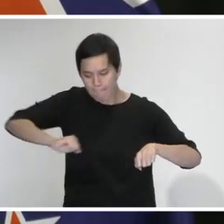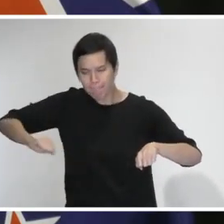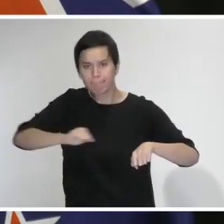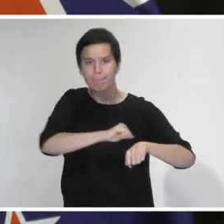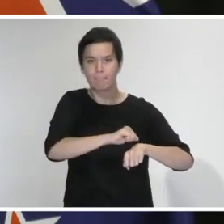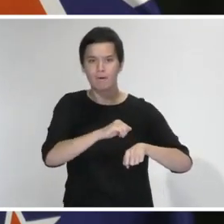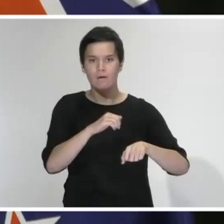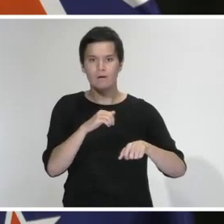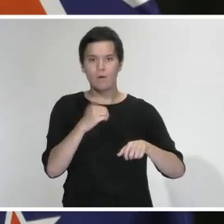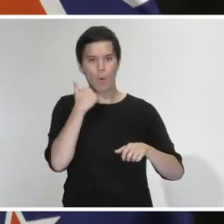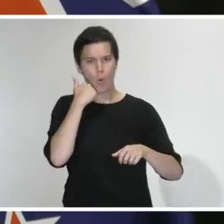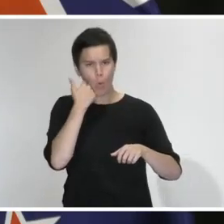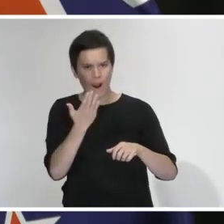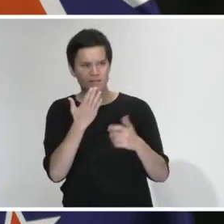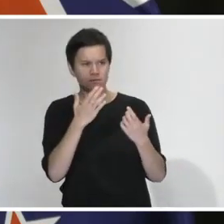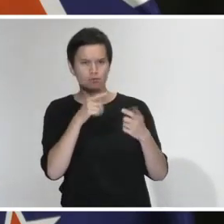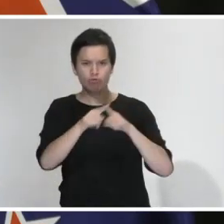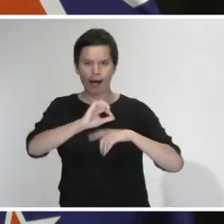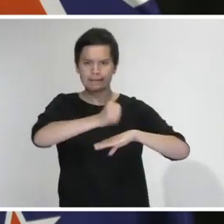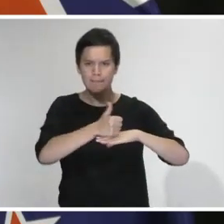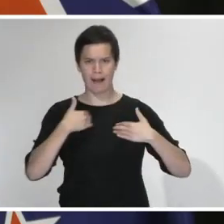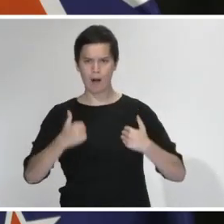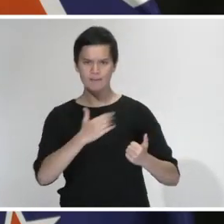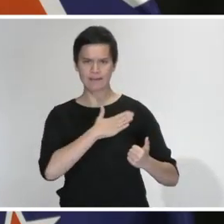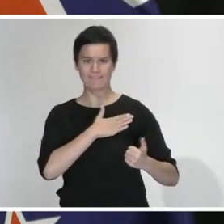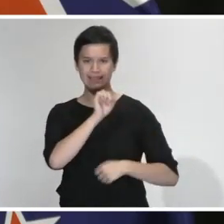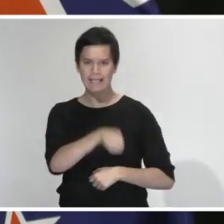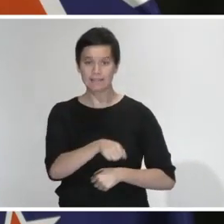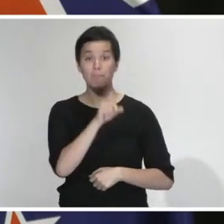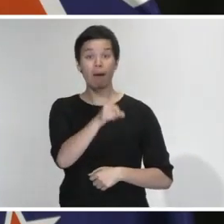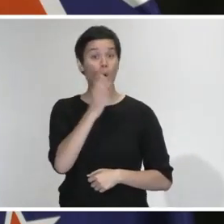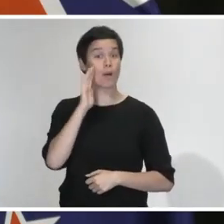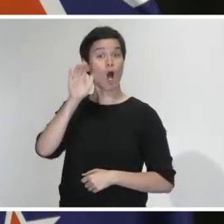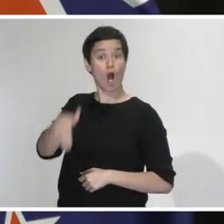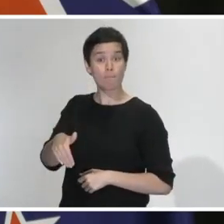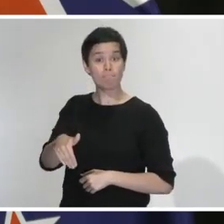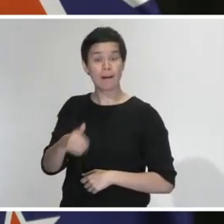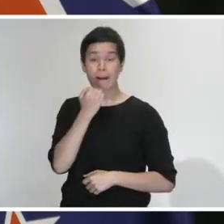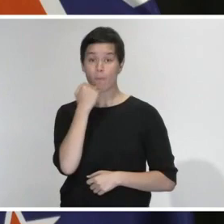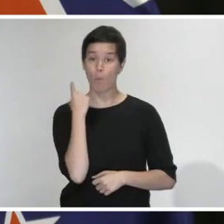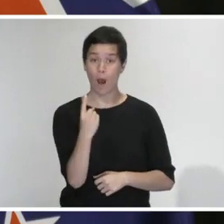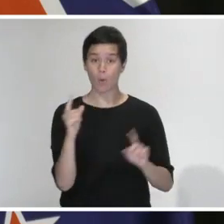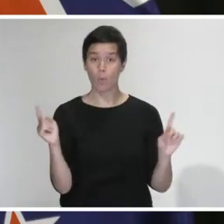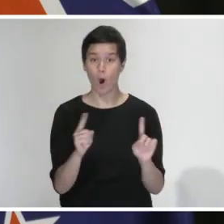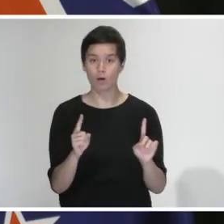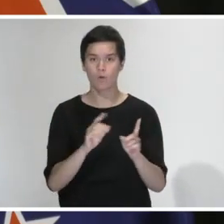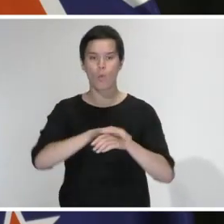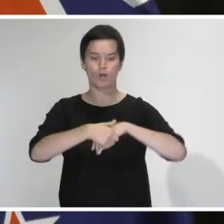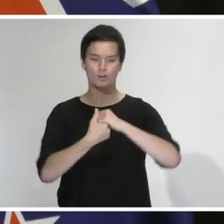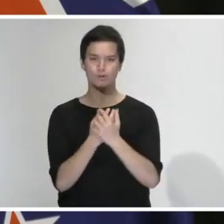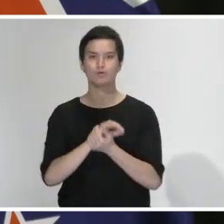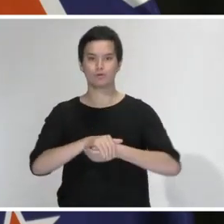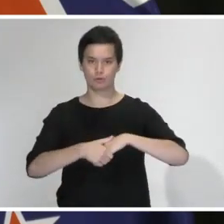the ability to keep as sterile as possible while they're there. But if you go out, when you come home, wash your hands. But is there anything you're doing around making